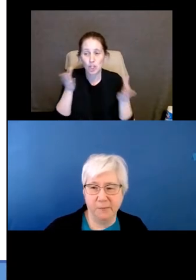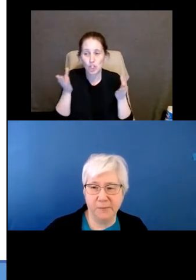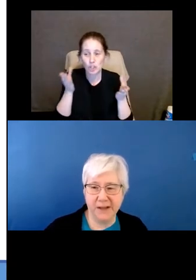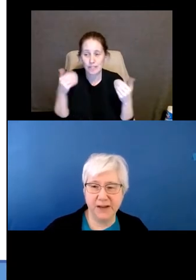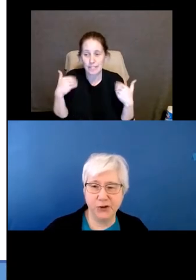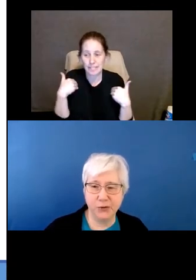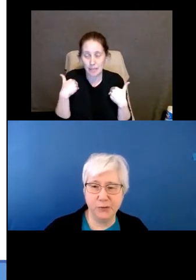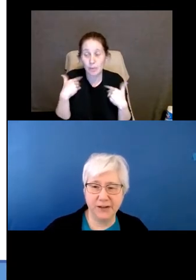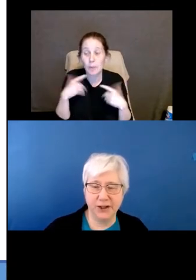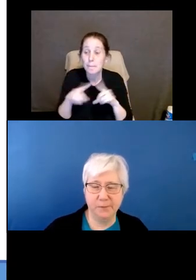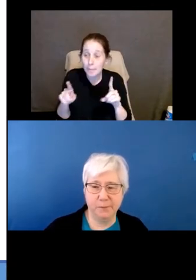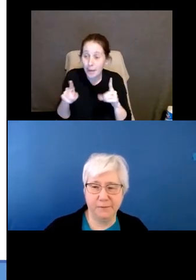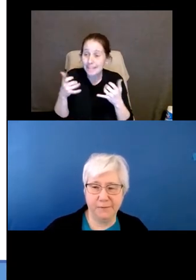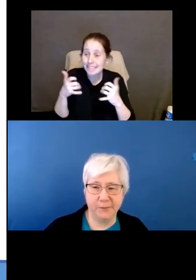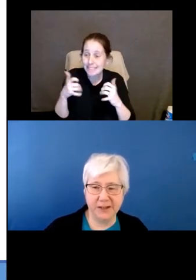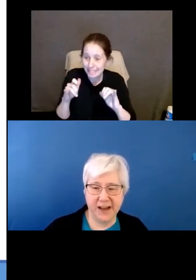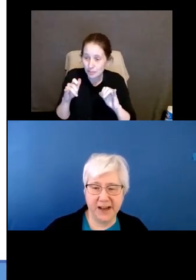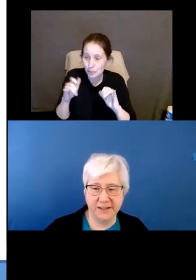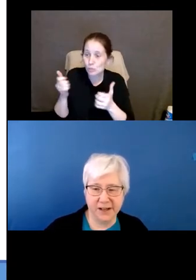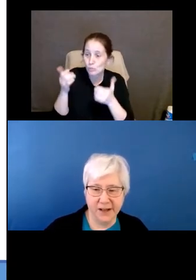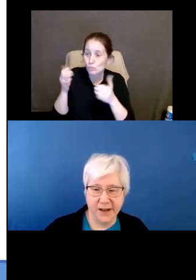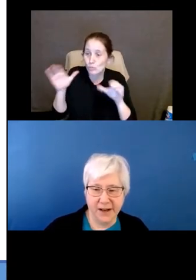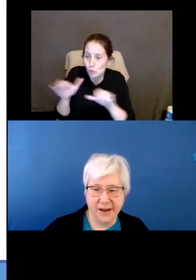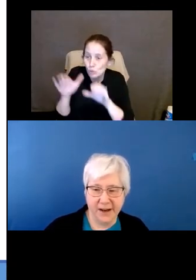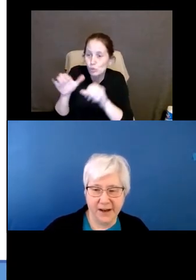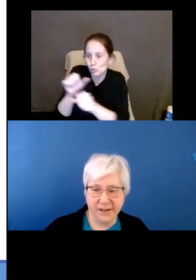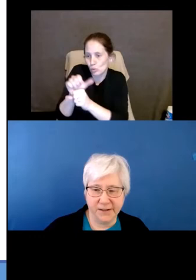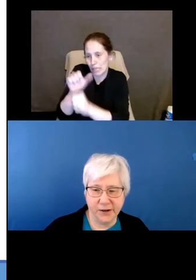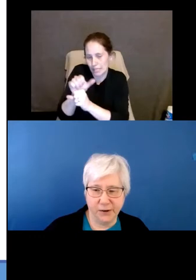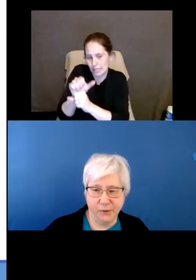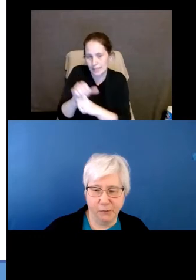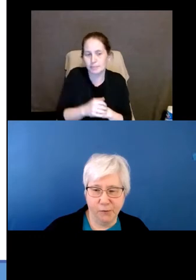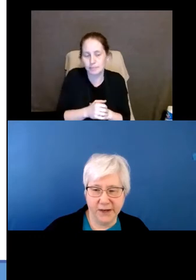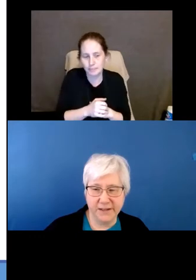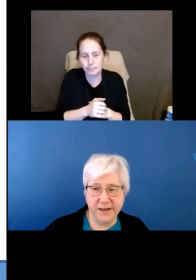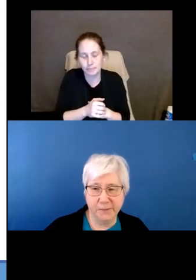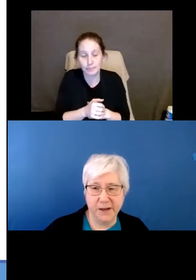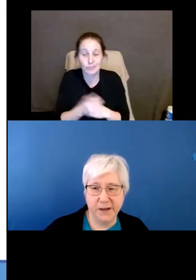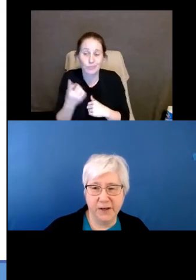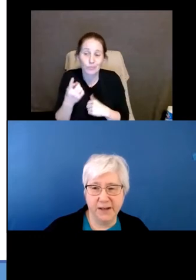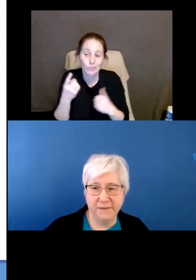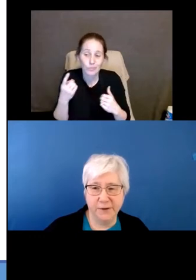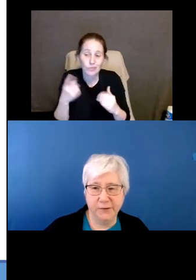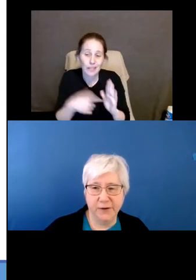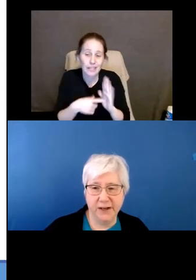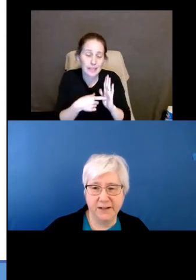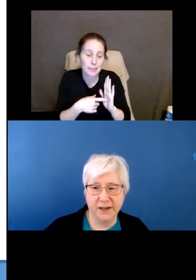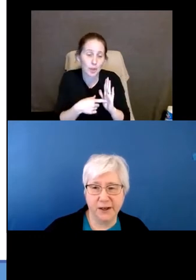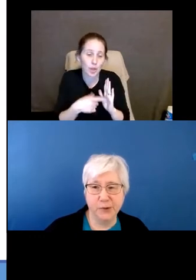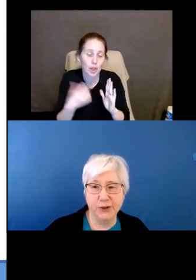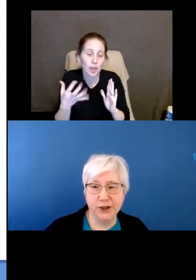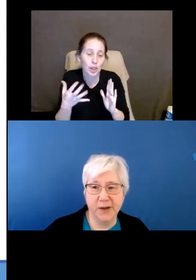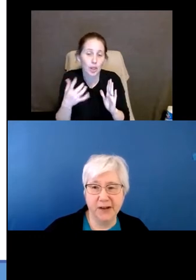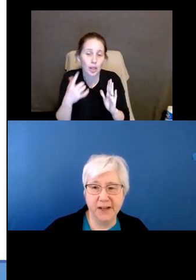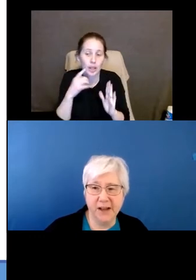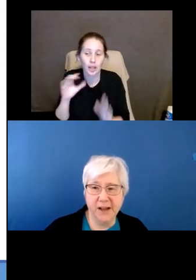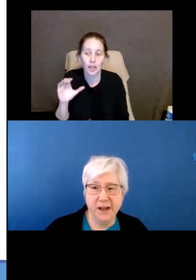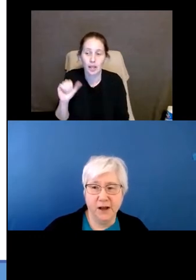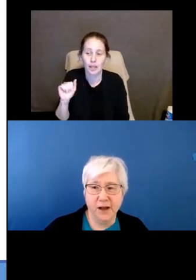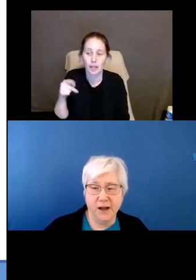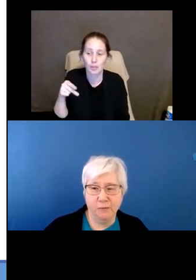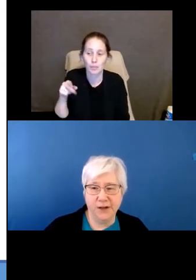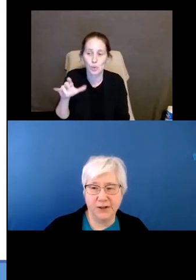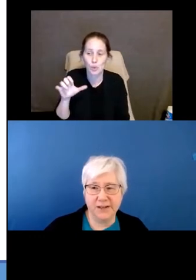but they do actually perform a task. And so one example I'm going to give you is the capuchin monkey,